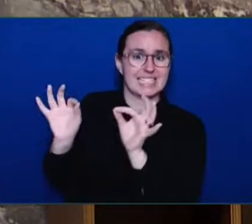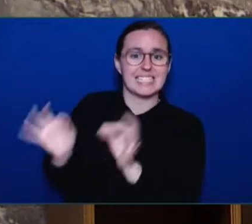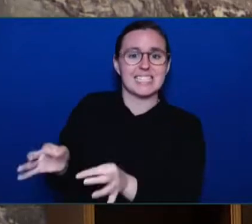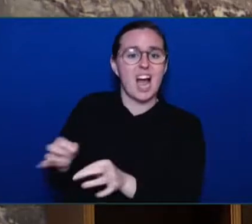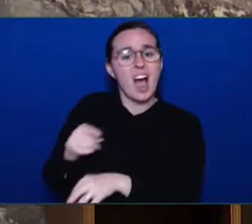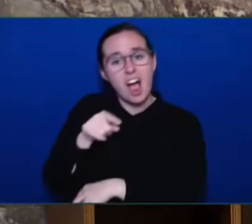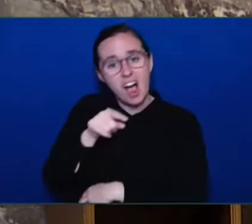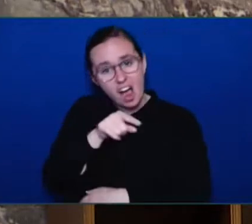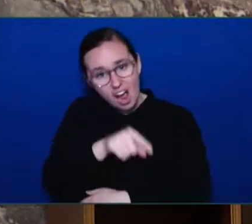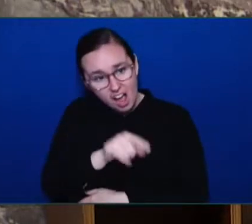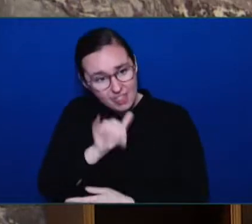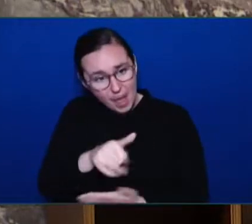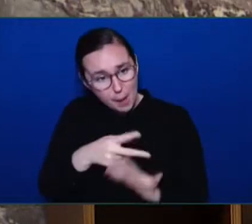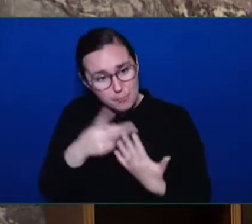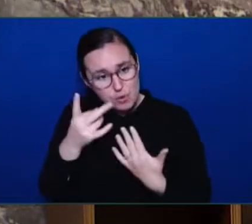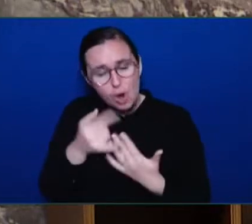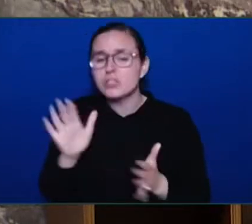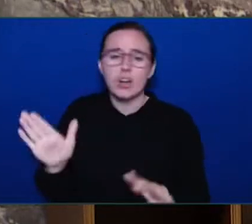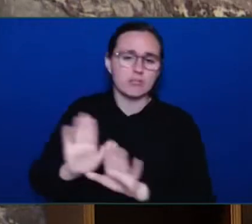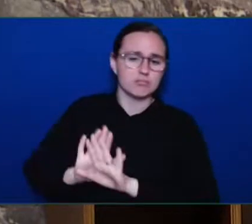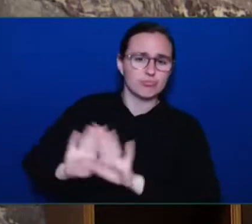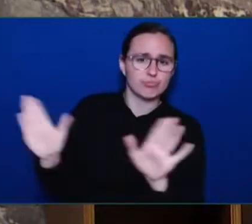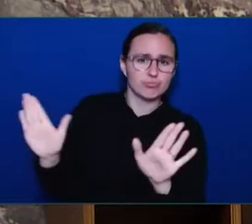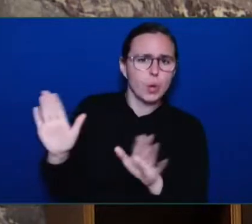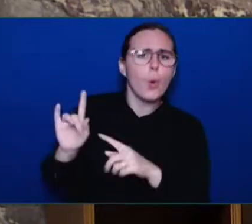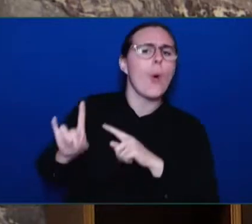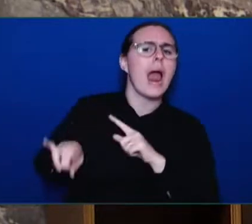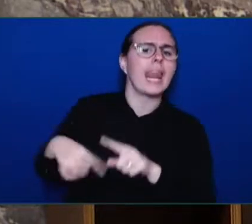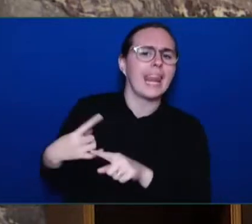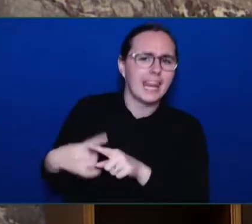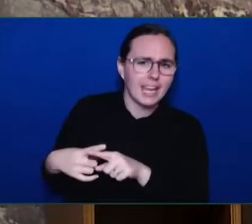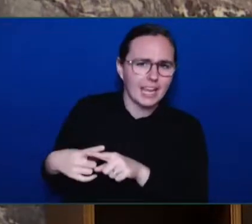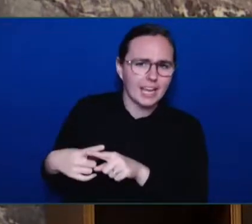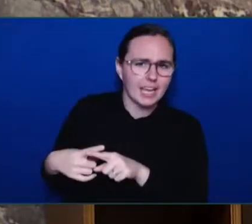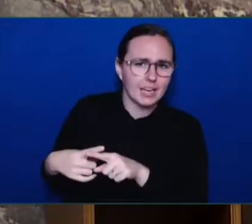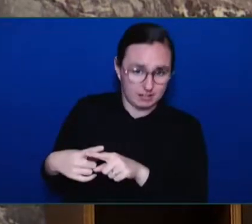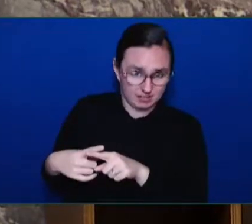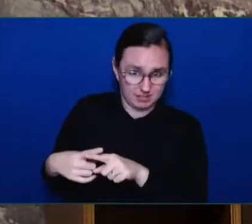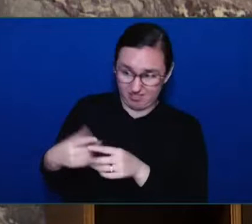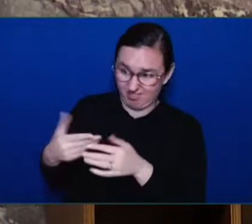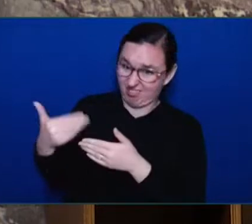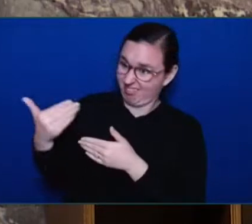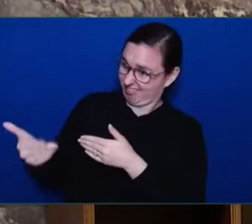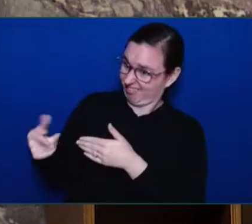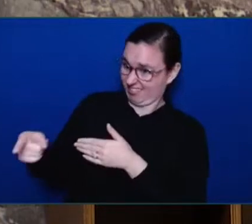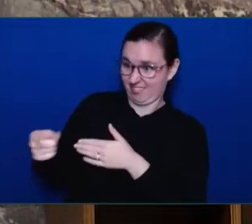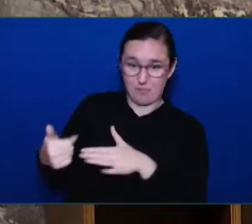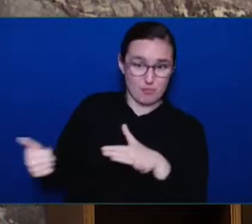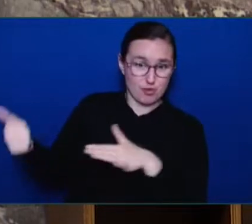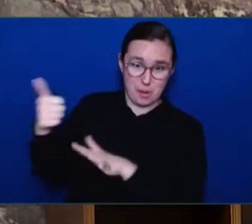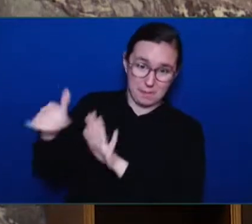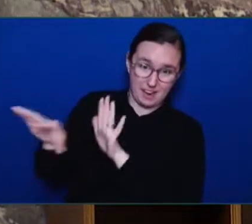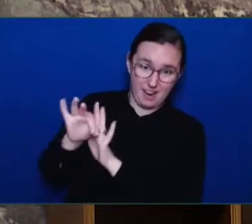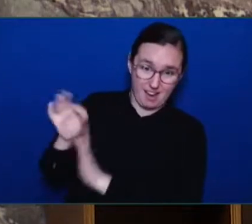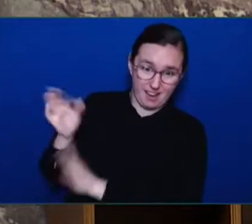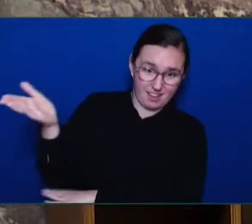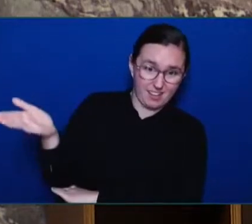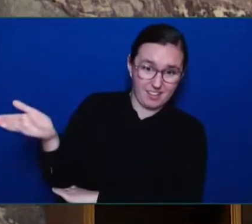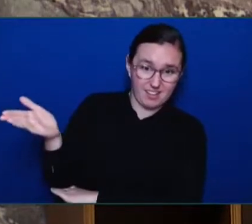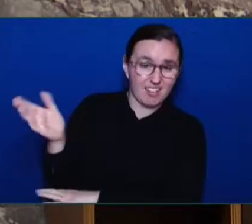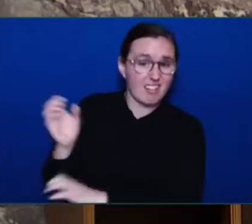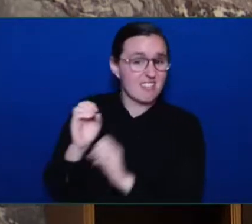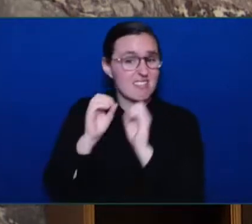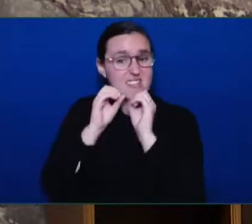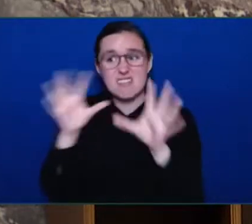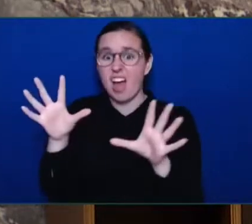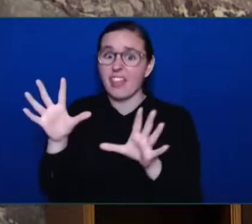assertion that the Premier-designate had nothing to do with this, just like he had nothing to do with